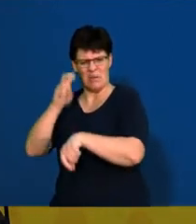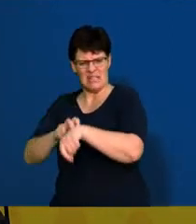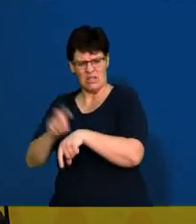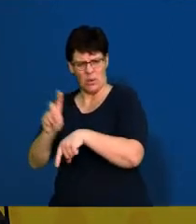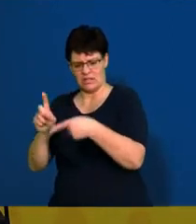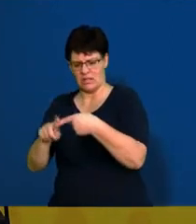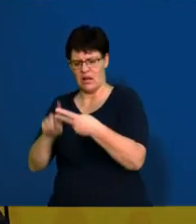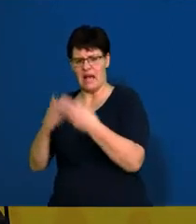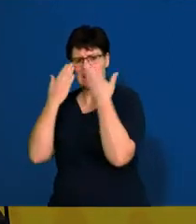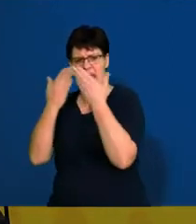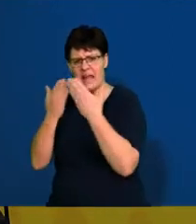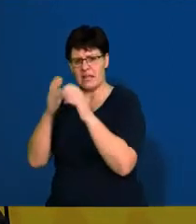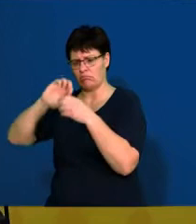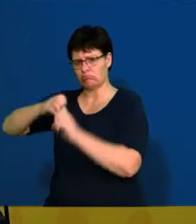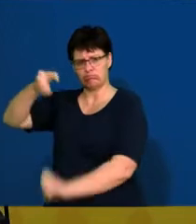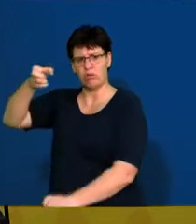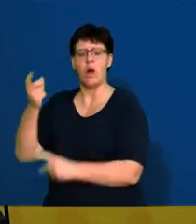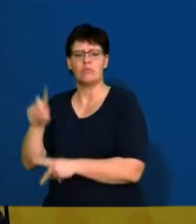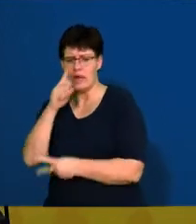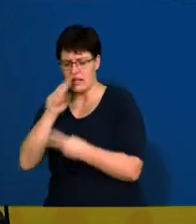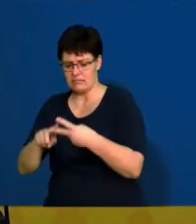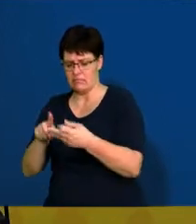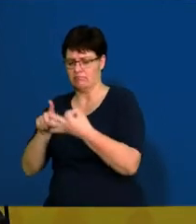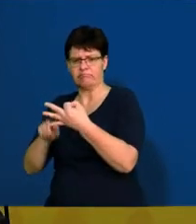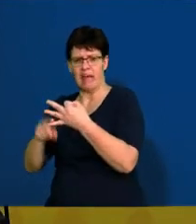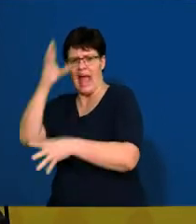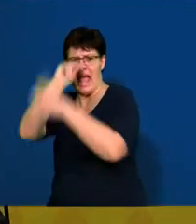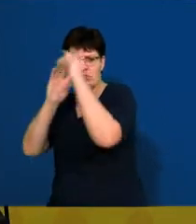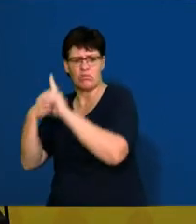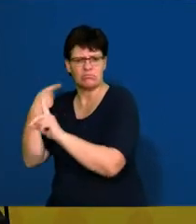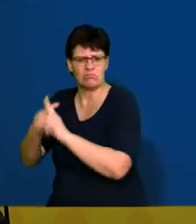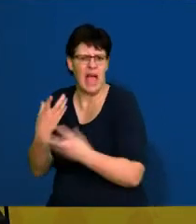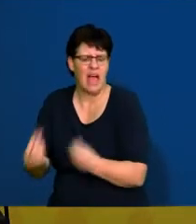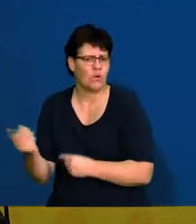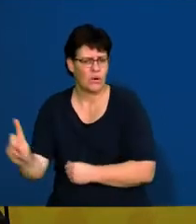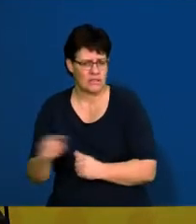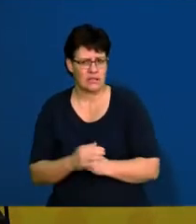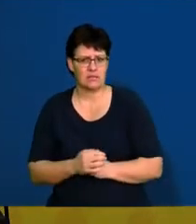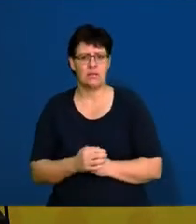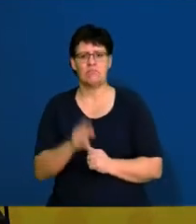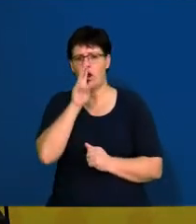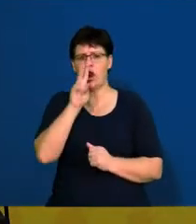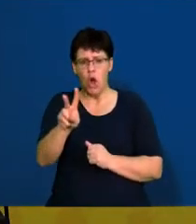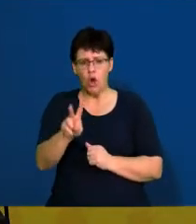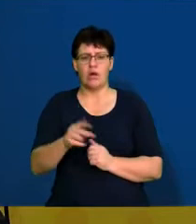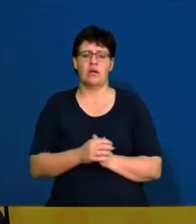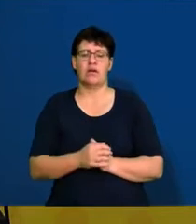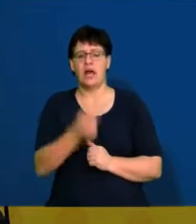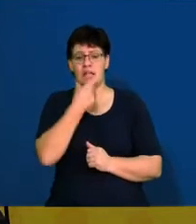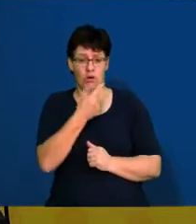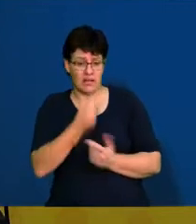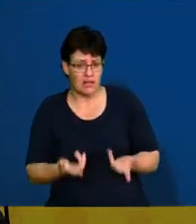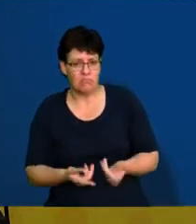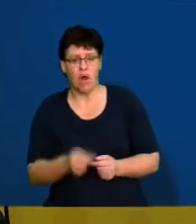need? What qualifications do you need? What experience do you need? All right, so, if we look at Nicolia, her